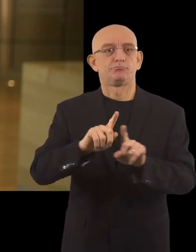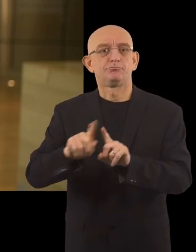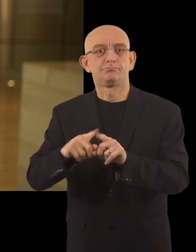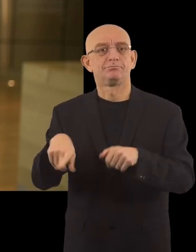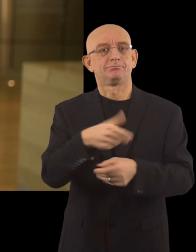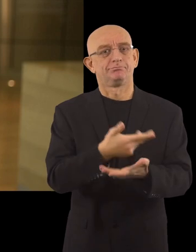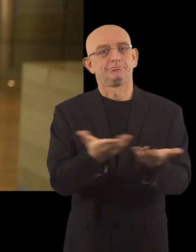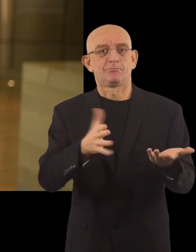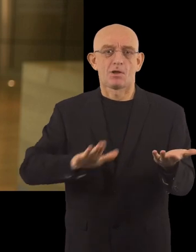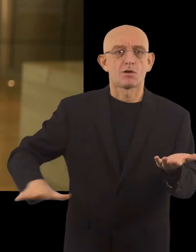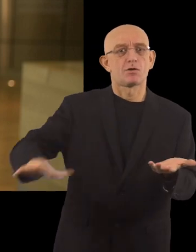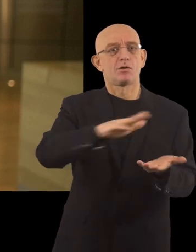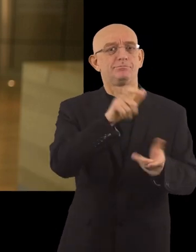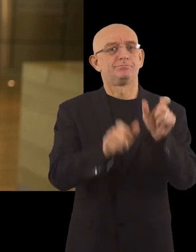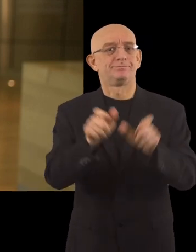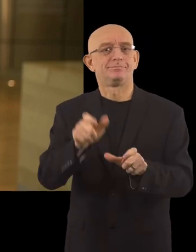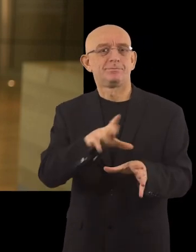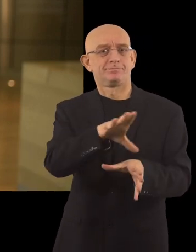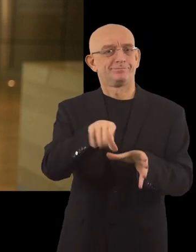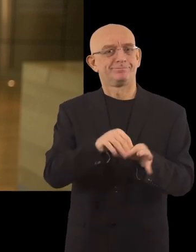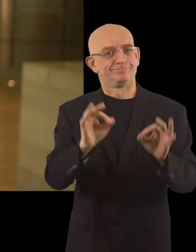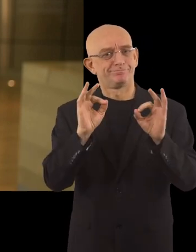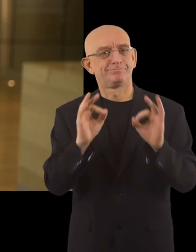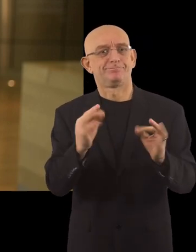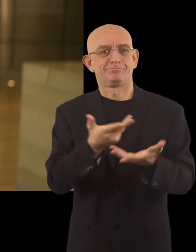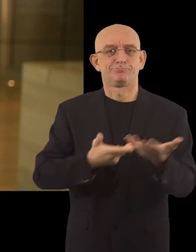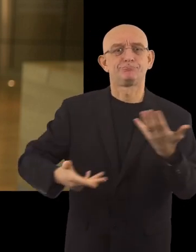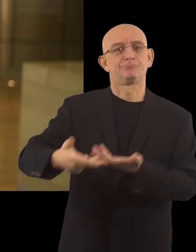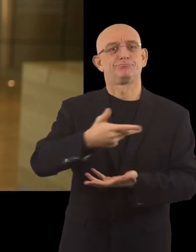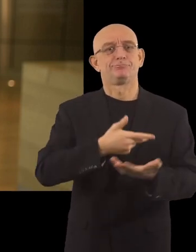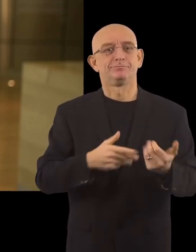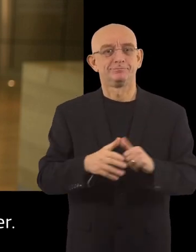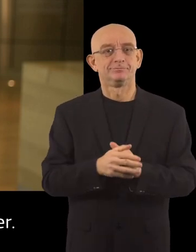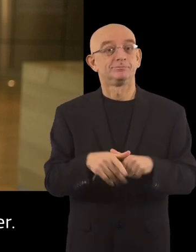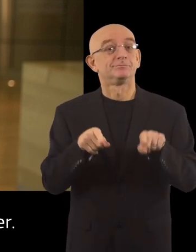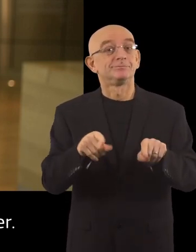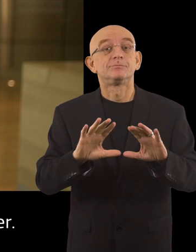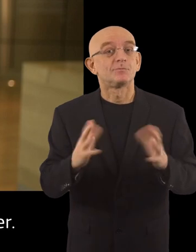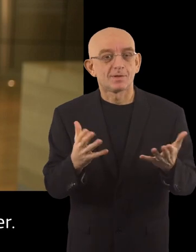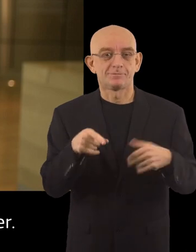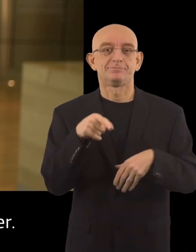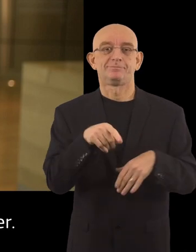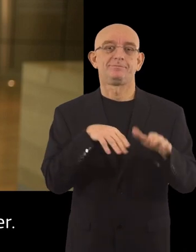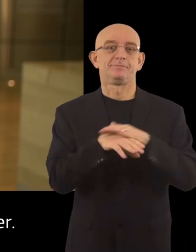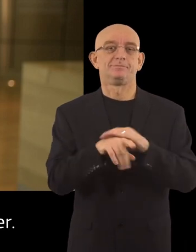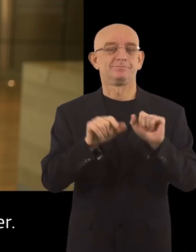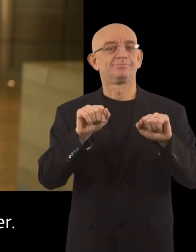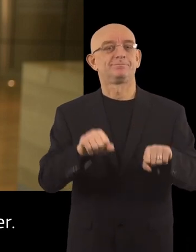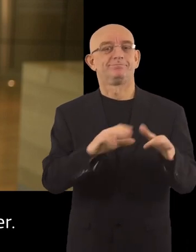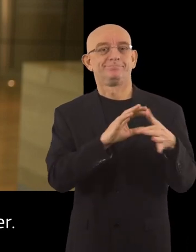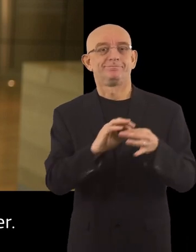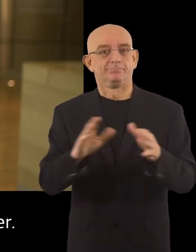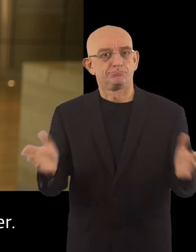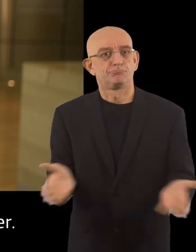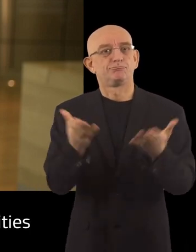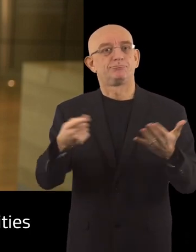programs can be used by all and where participation is inclusive. This is because accessibility is